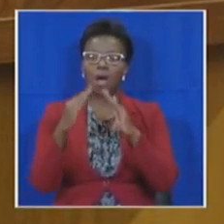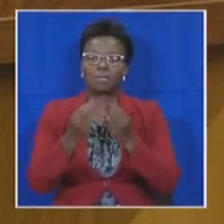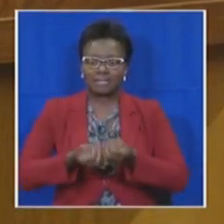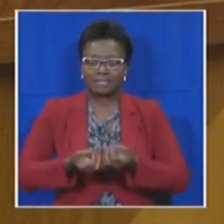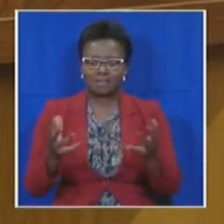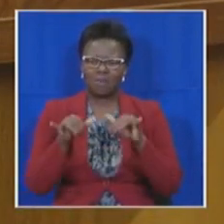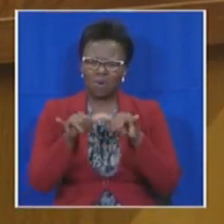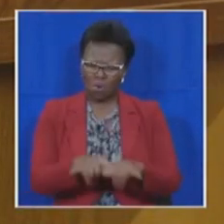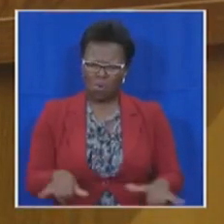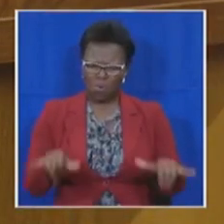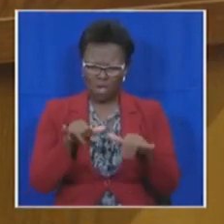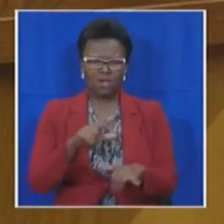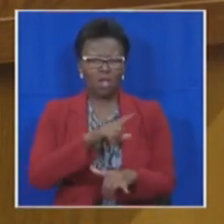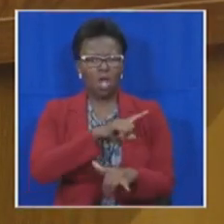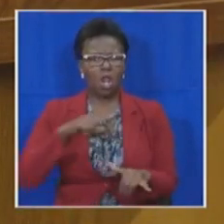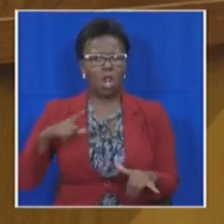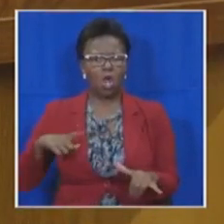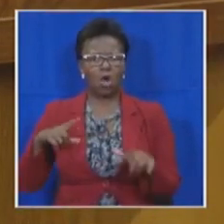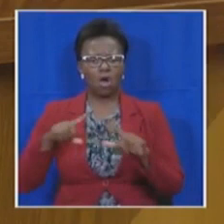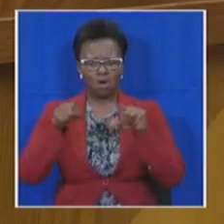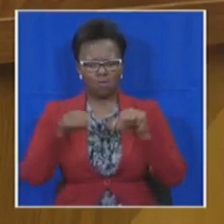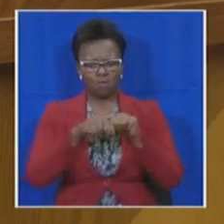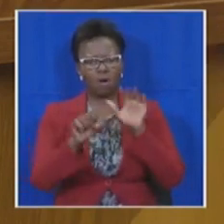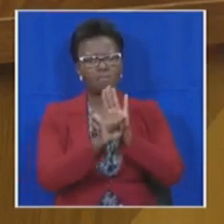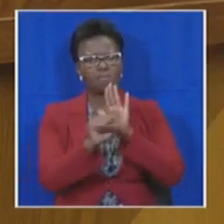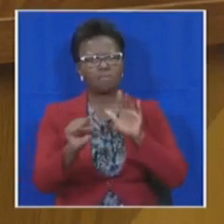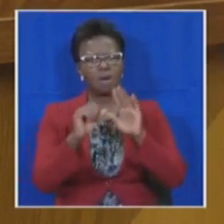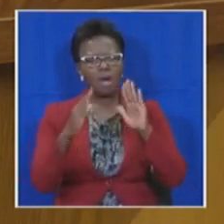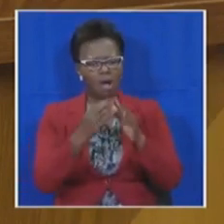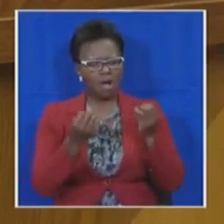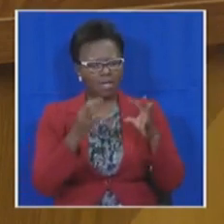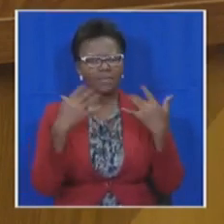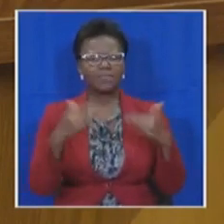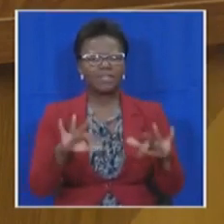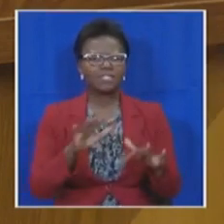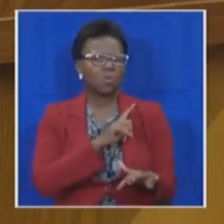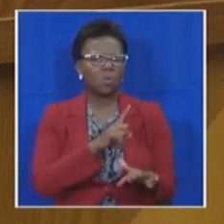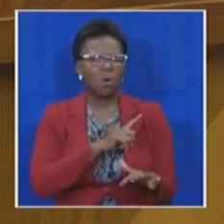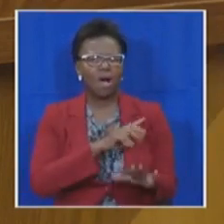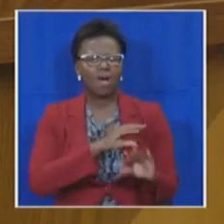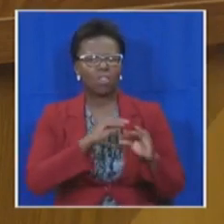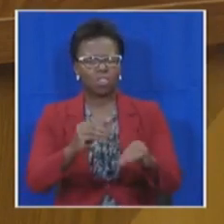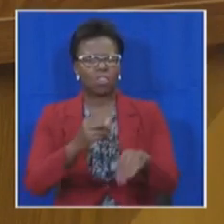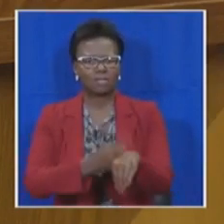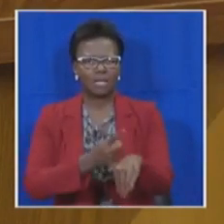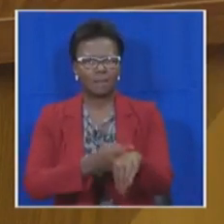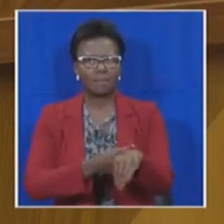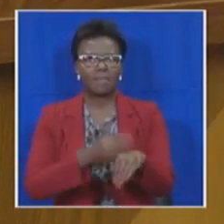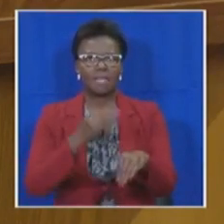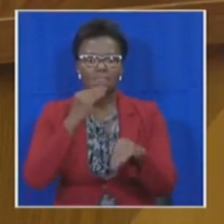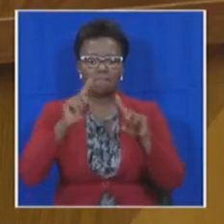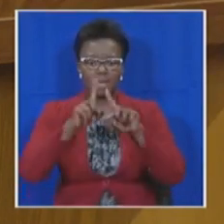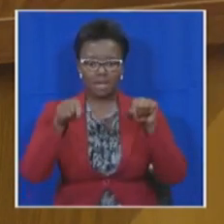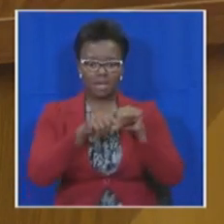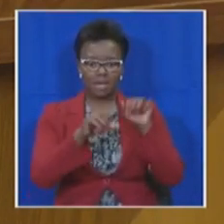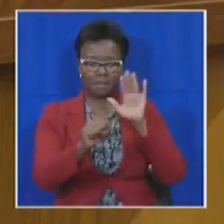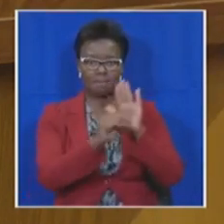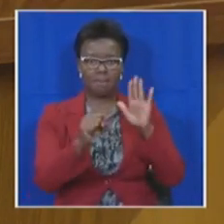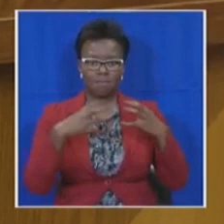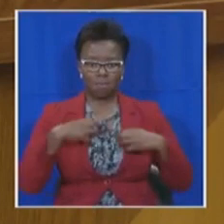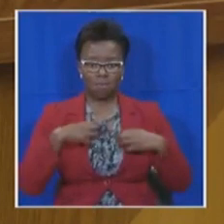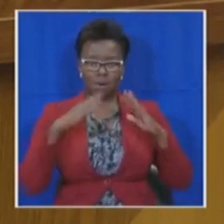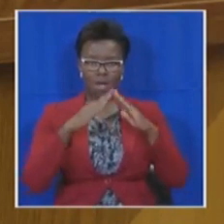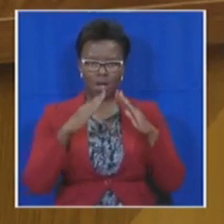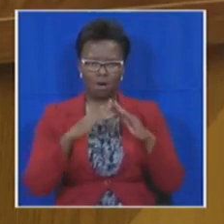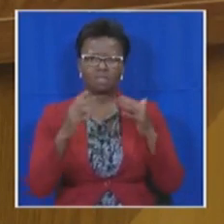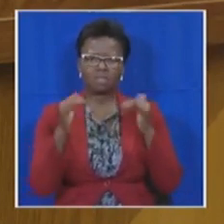wait for long periods to get their title deeds once they've been handed their houses. These delays in giving them title deeds prolongs their stay in poverty